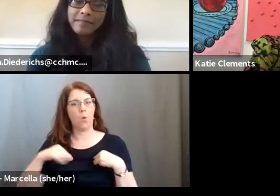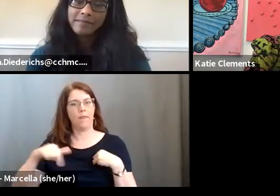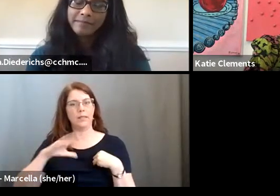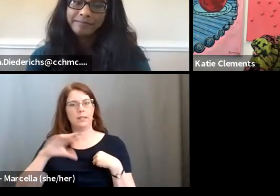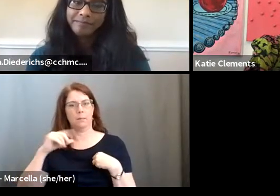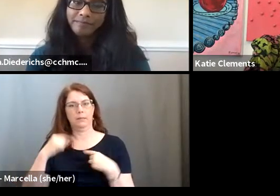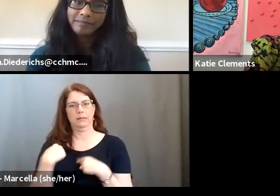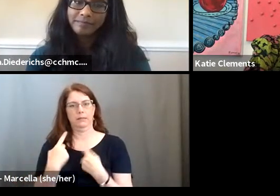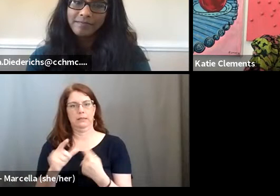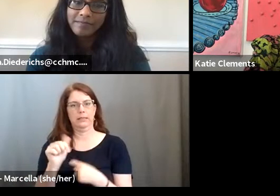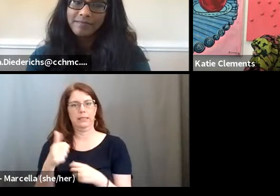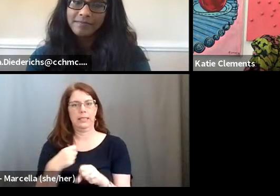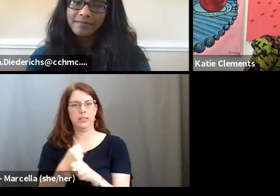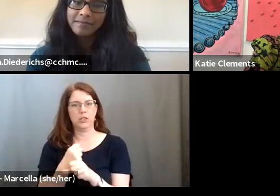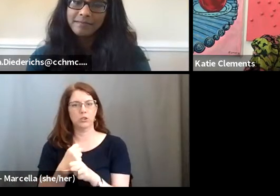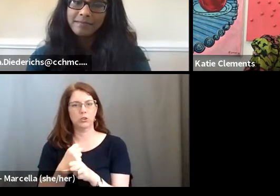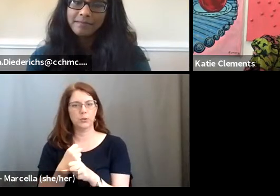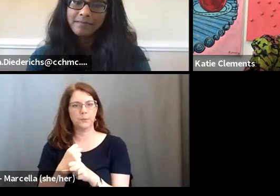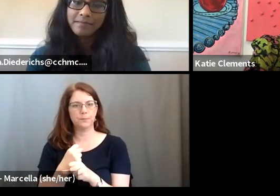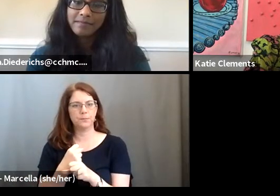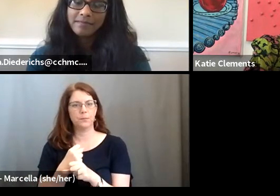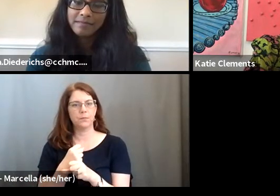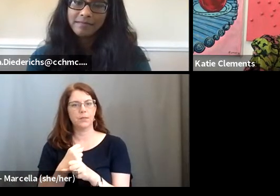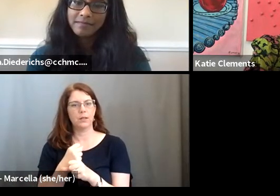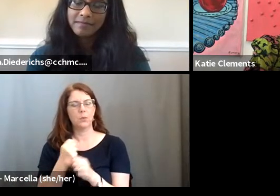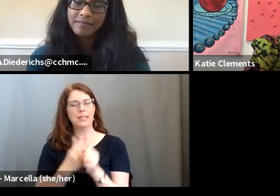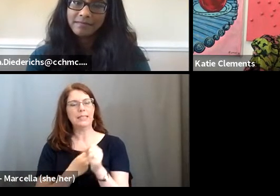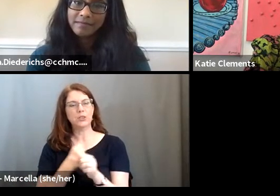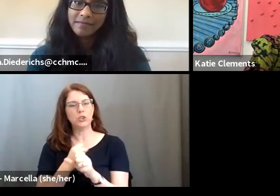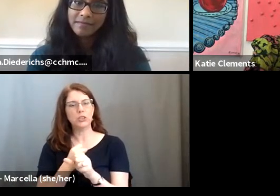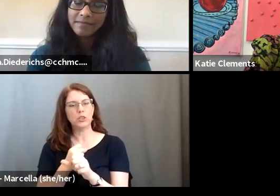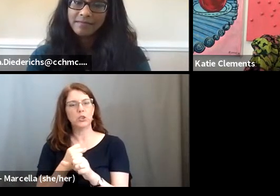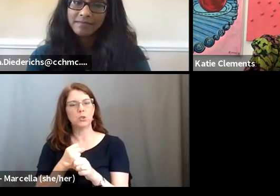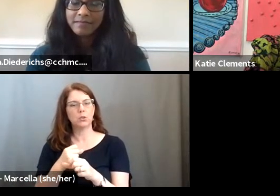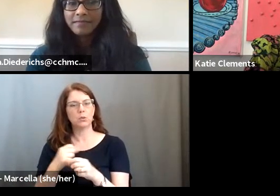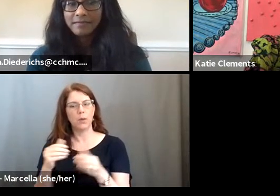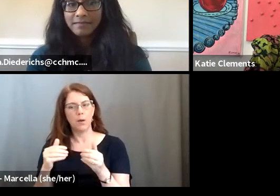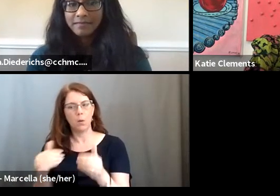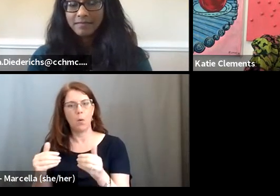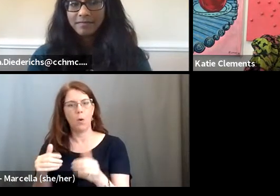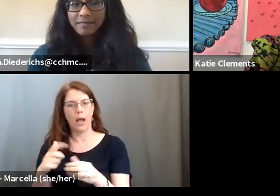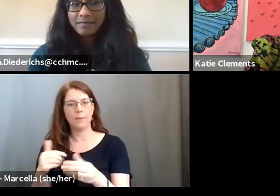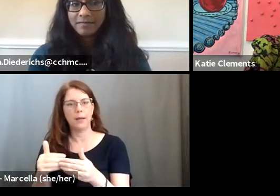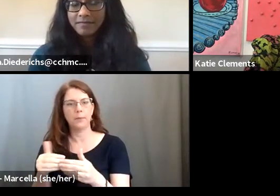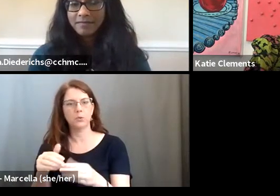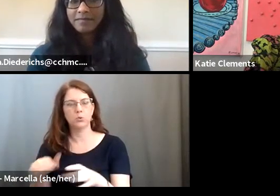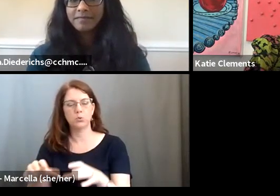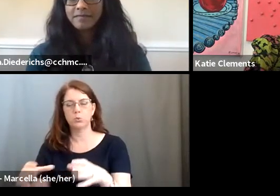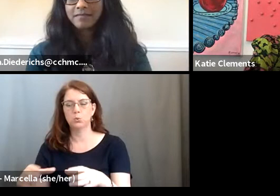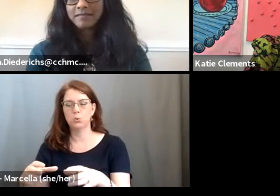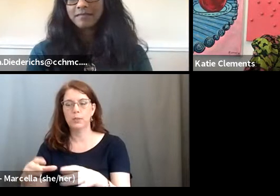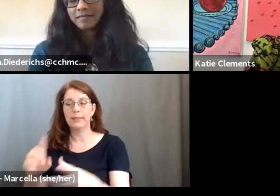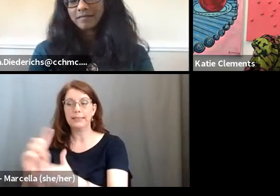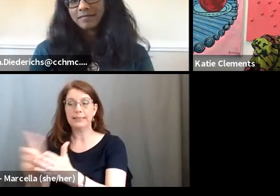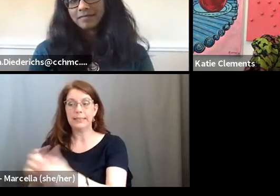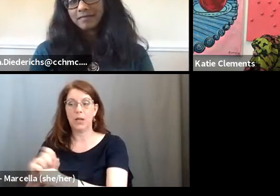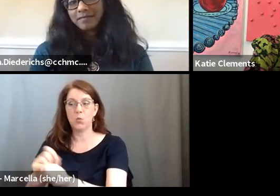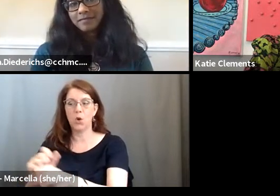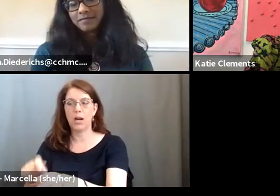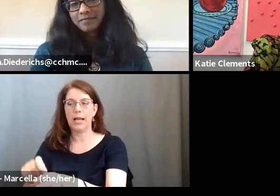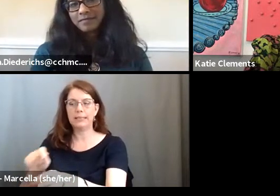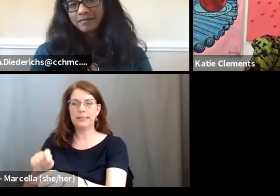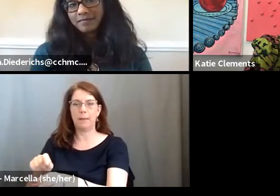and, you know, each year that's gone by and I've really allowed myself to step back, uh, a step or two from doing the design work, um, and,